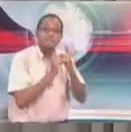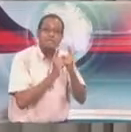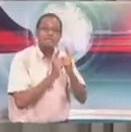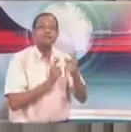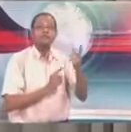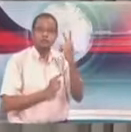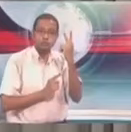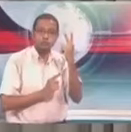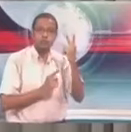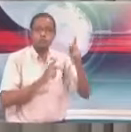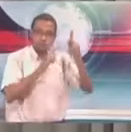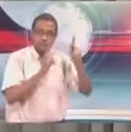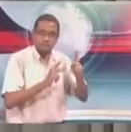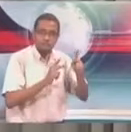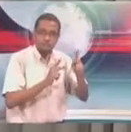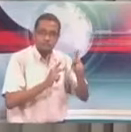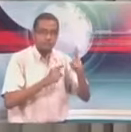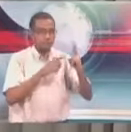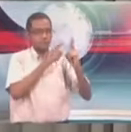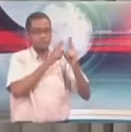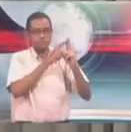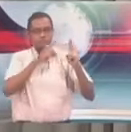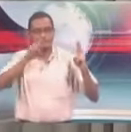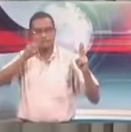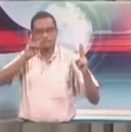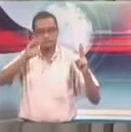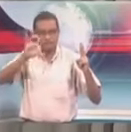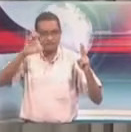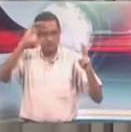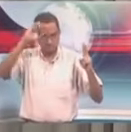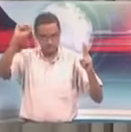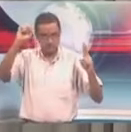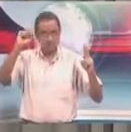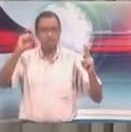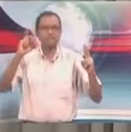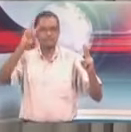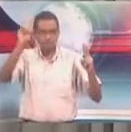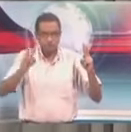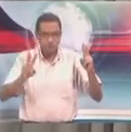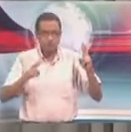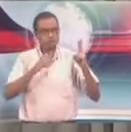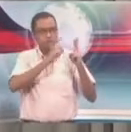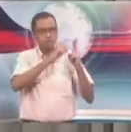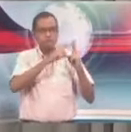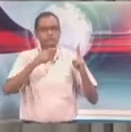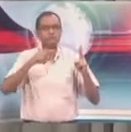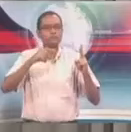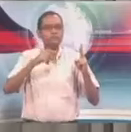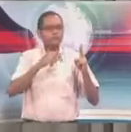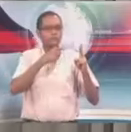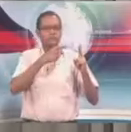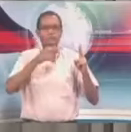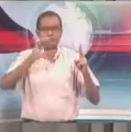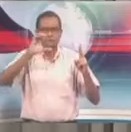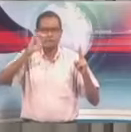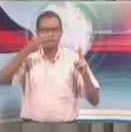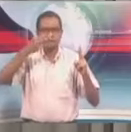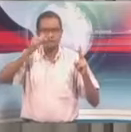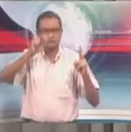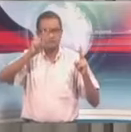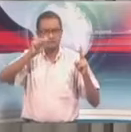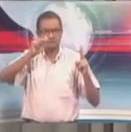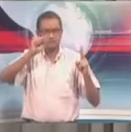closest neighbor to discuss what was going on with COVID. We do not know who the other members of the delegation were and we never